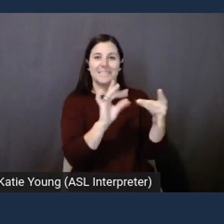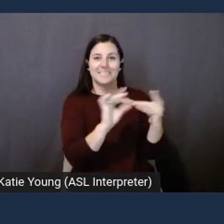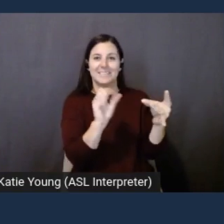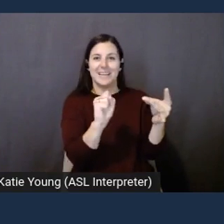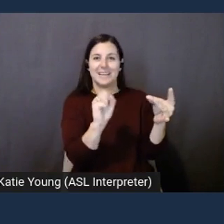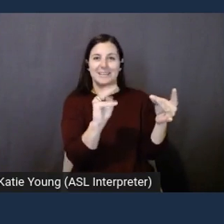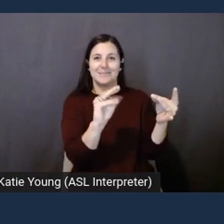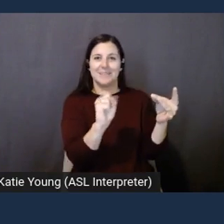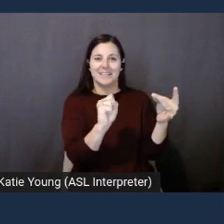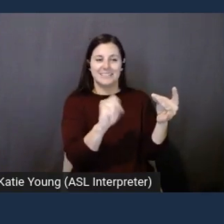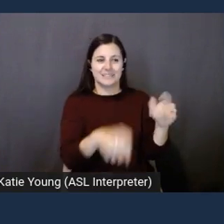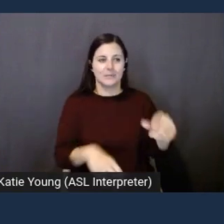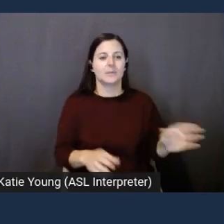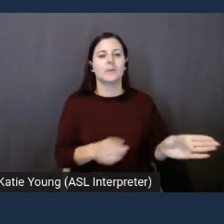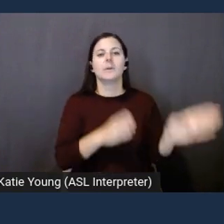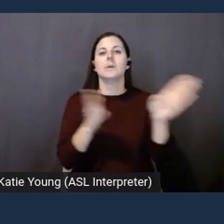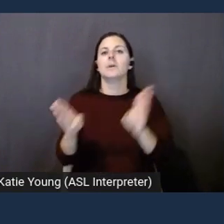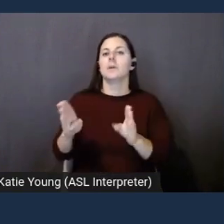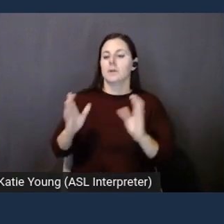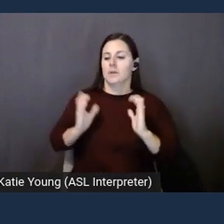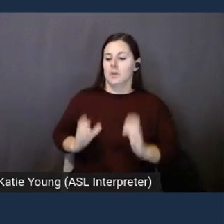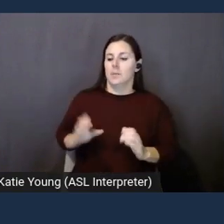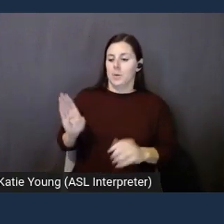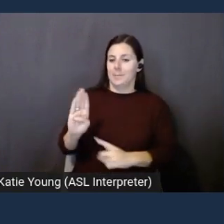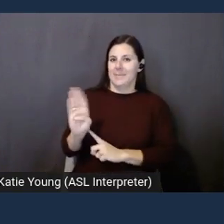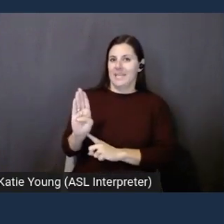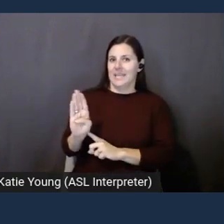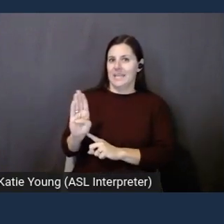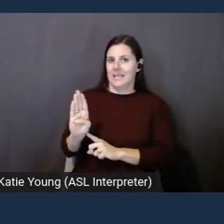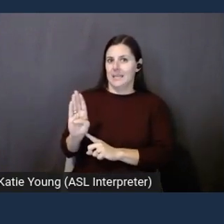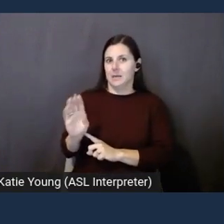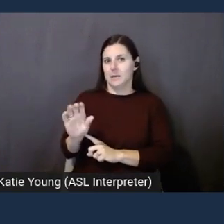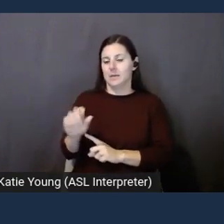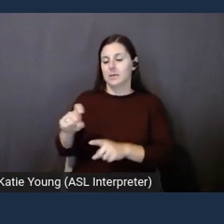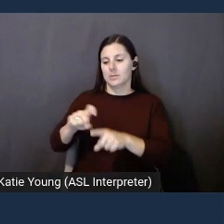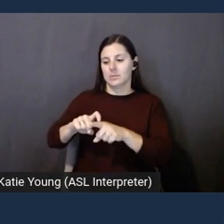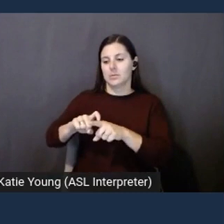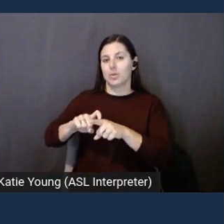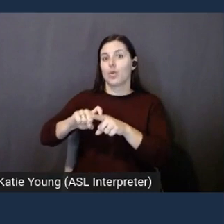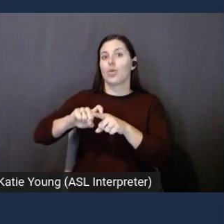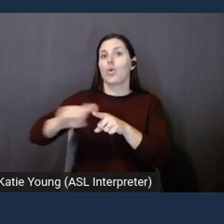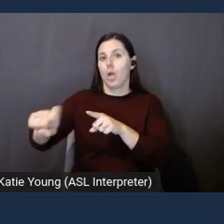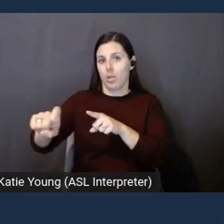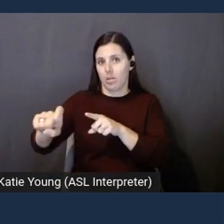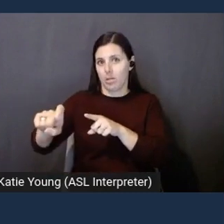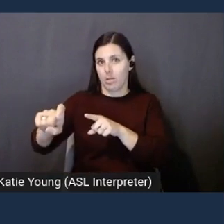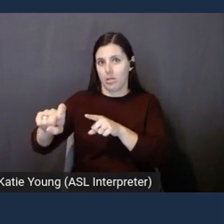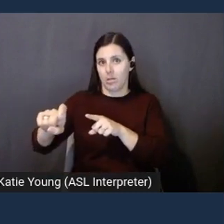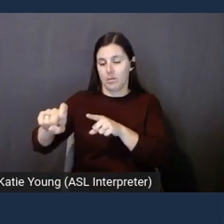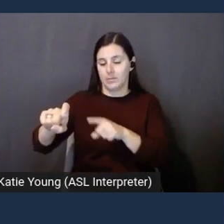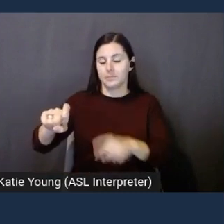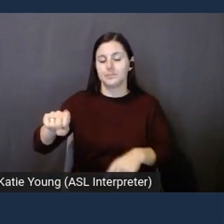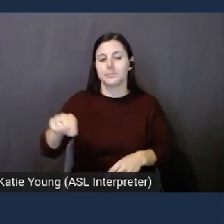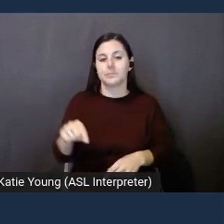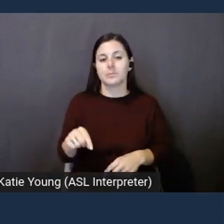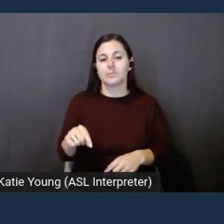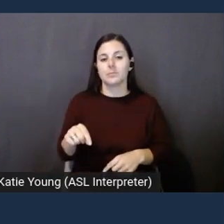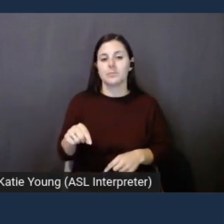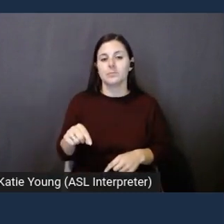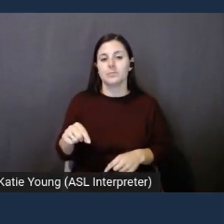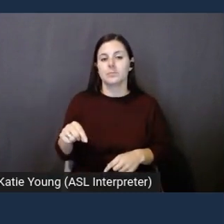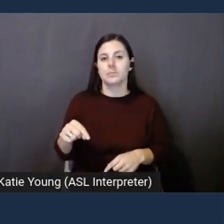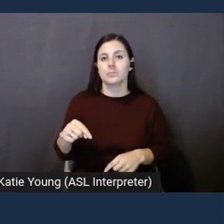And then, customer B, which is my other phone, is going to get a phone call. And I'm going to say hello,